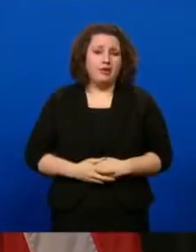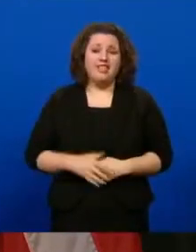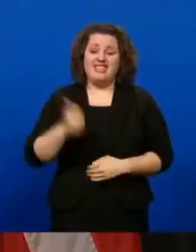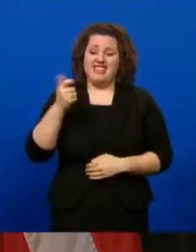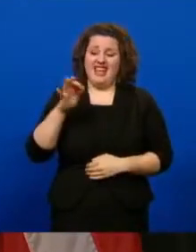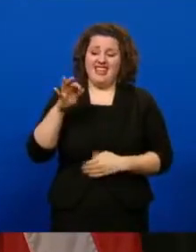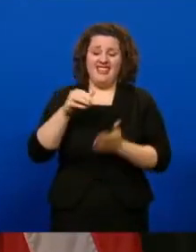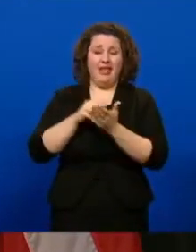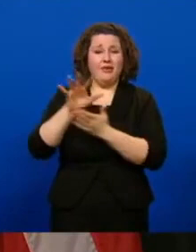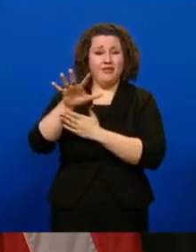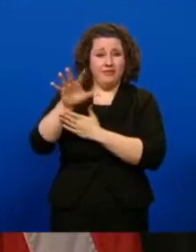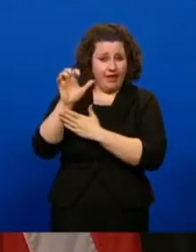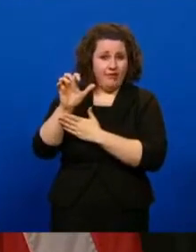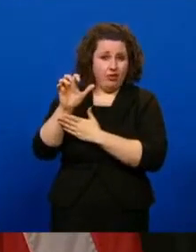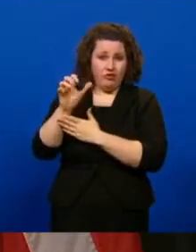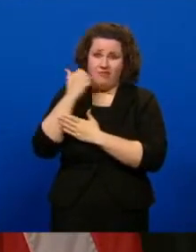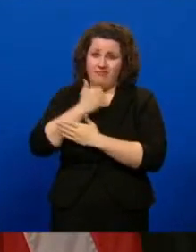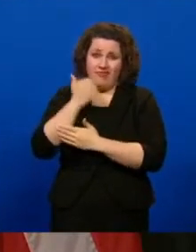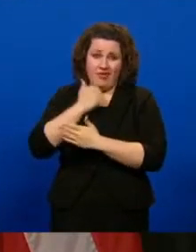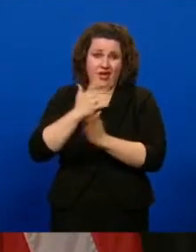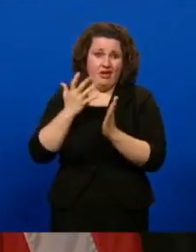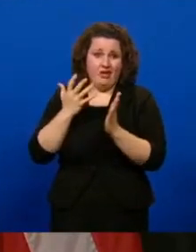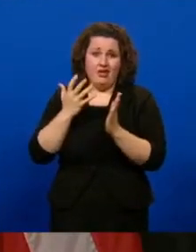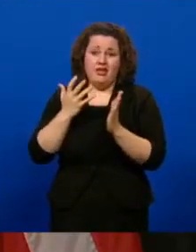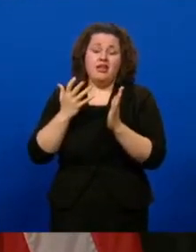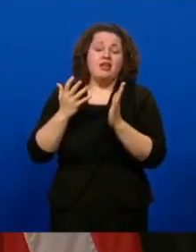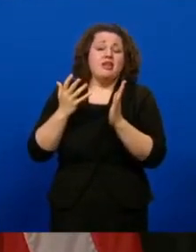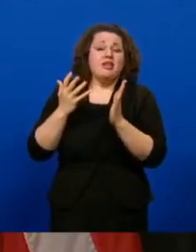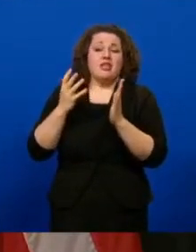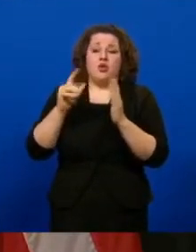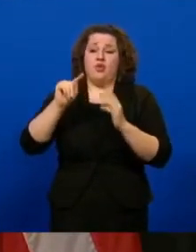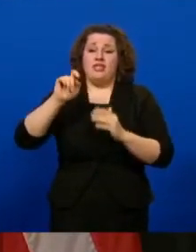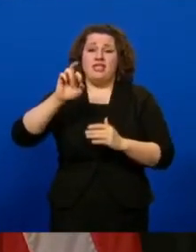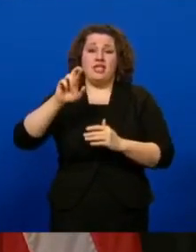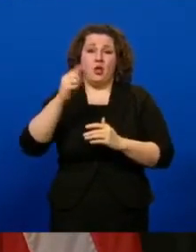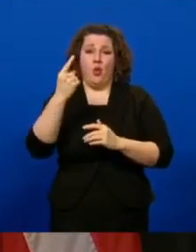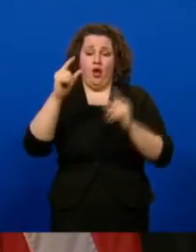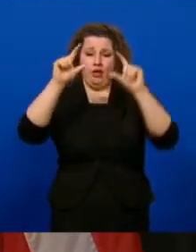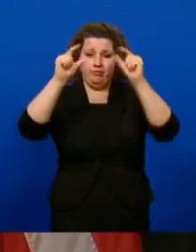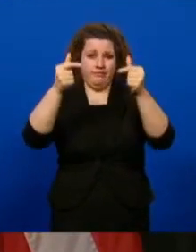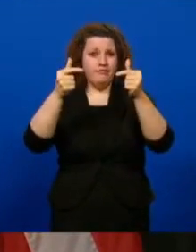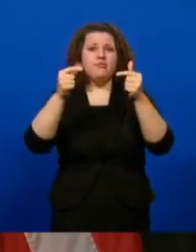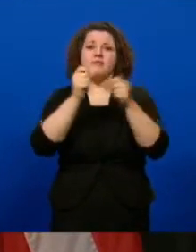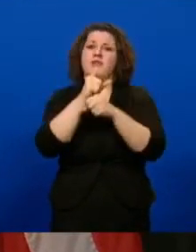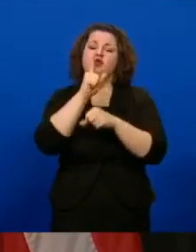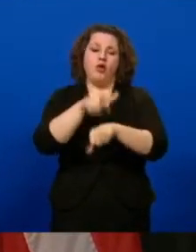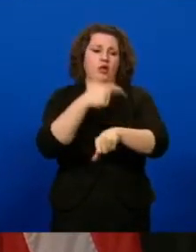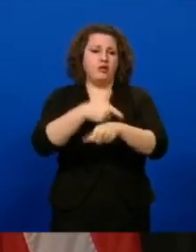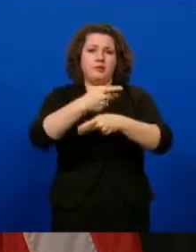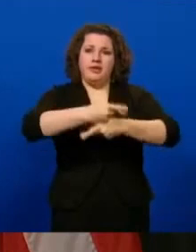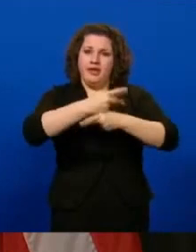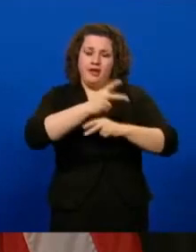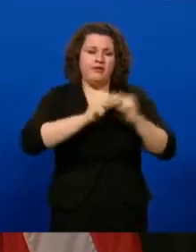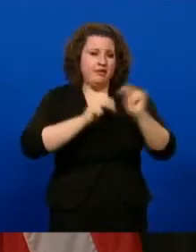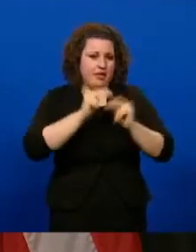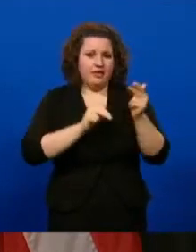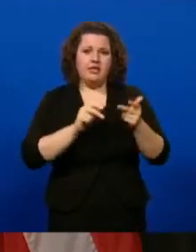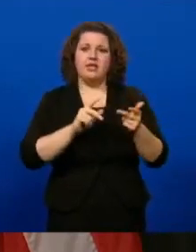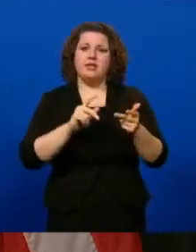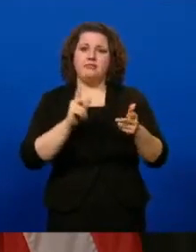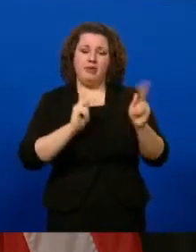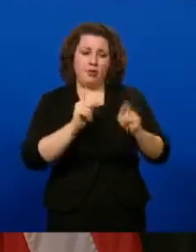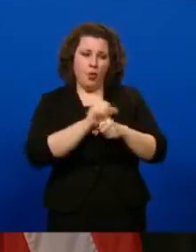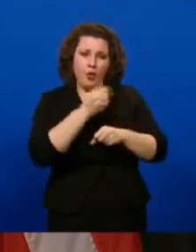19,500 a day. Tier 1 was to make sure that we took care of long-term care facilities, residents, and staff,